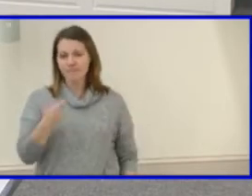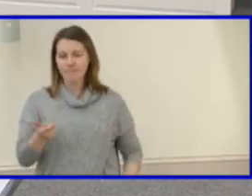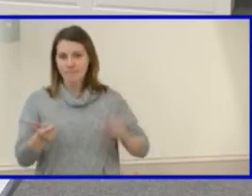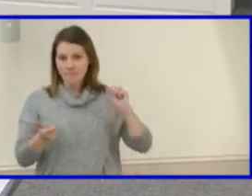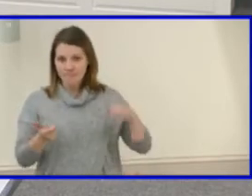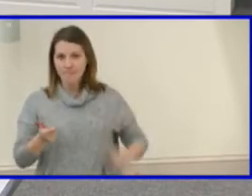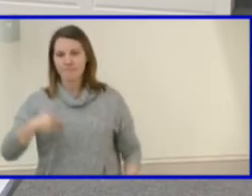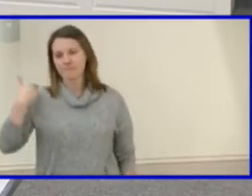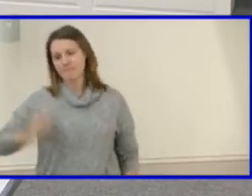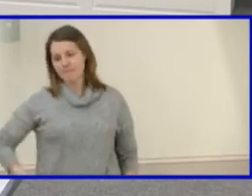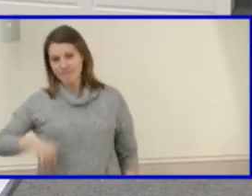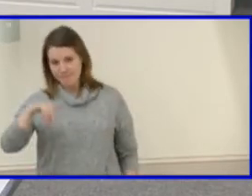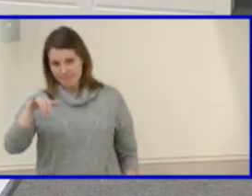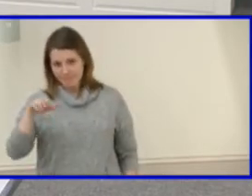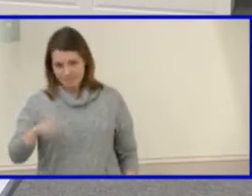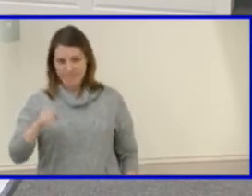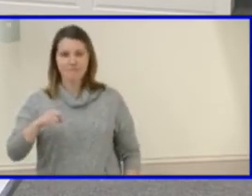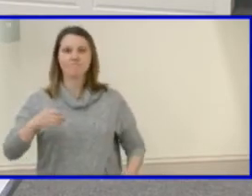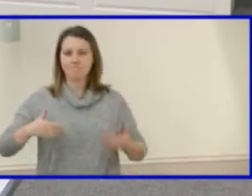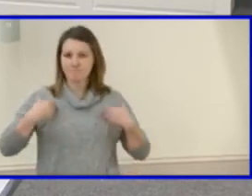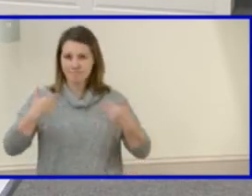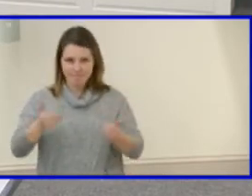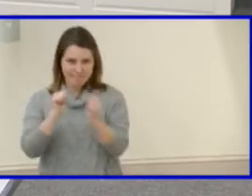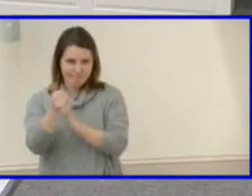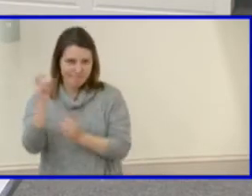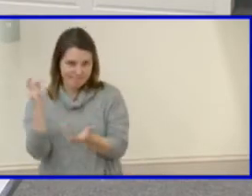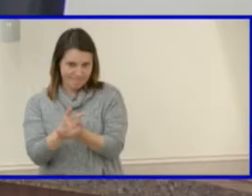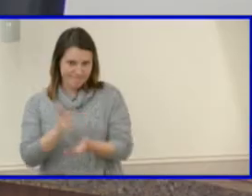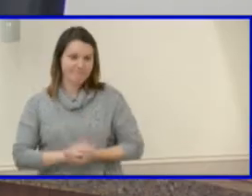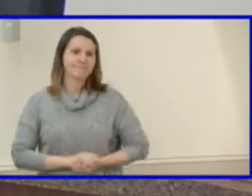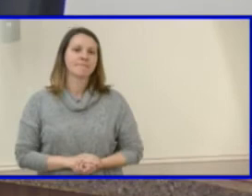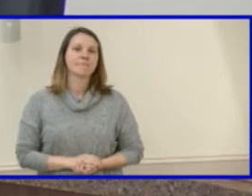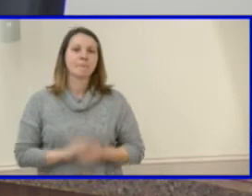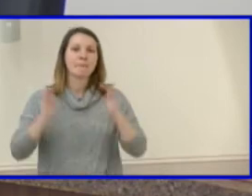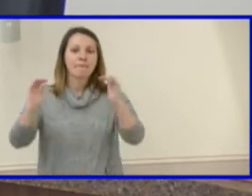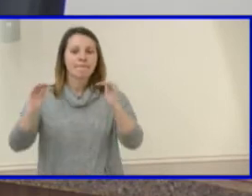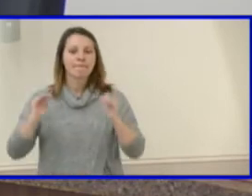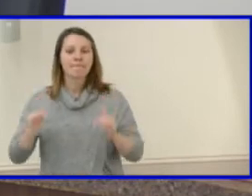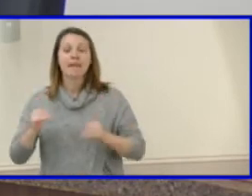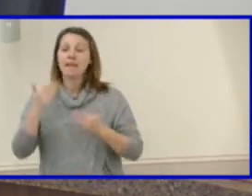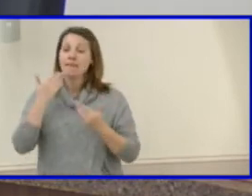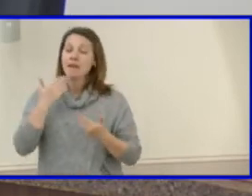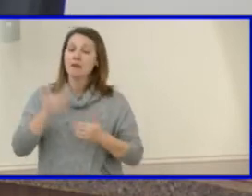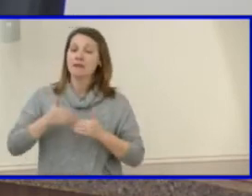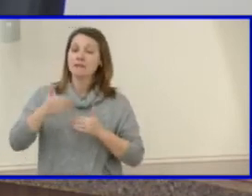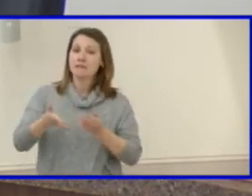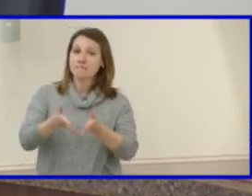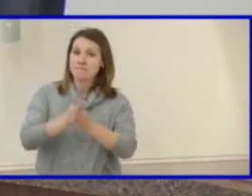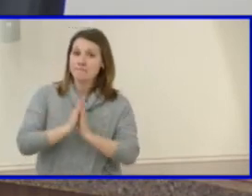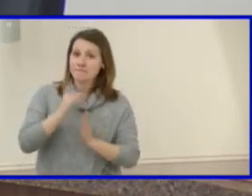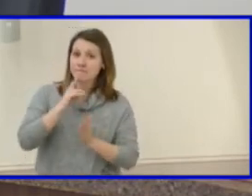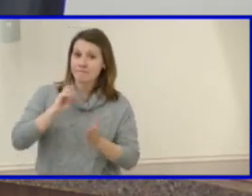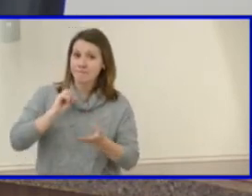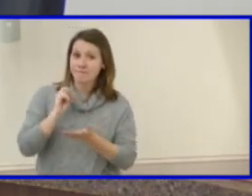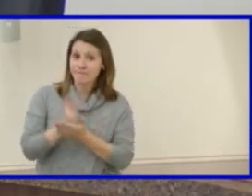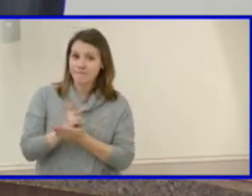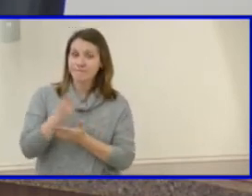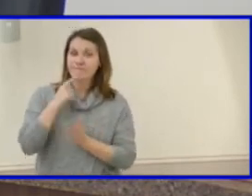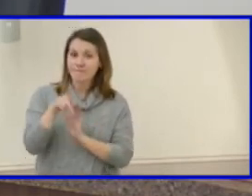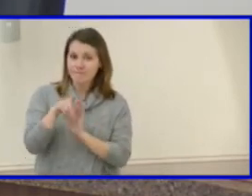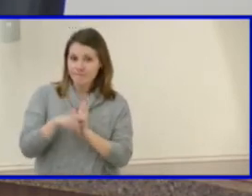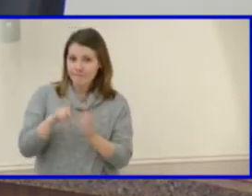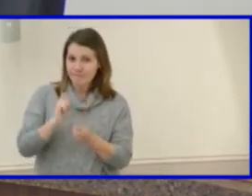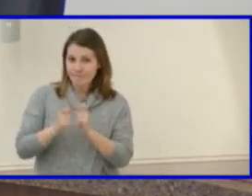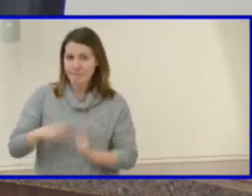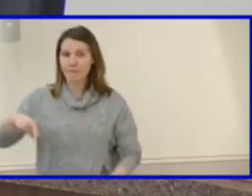And I vote aye, ayes have it, the policy has been approved. Thank you. Next, seeking your approval of proposed revisions to policy P6